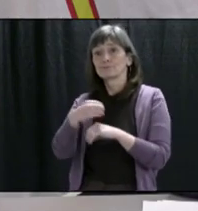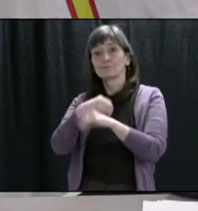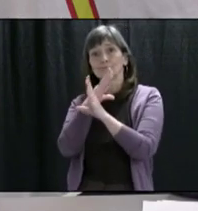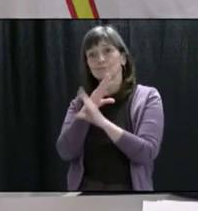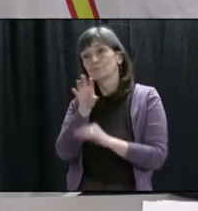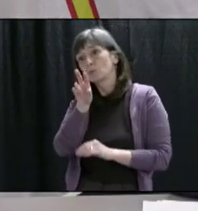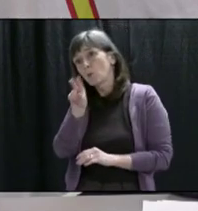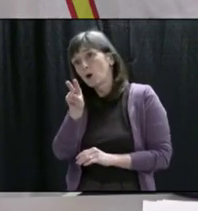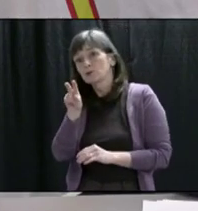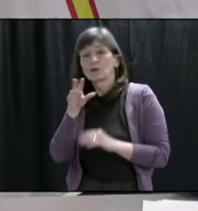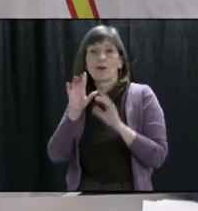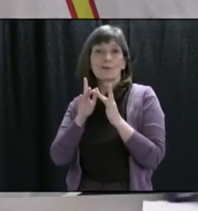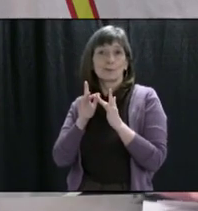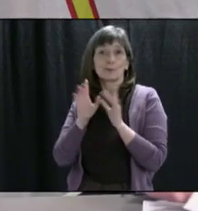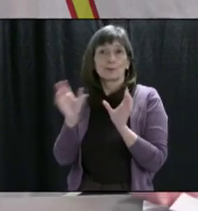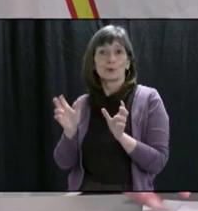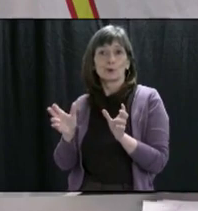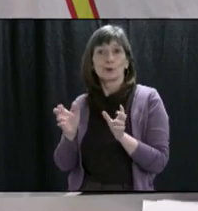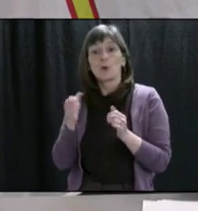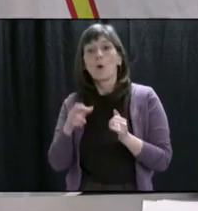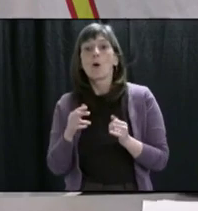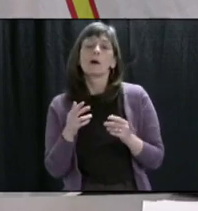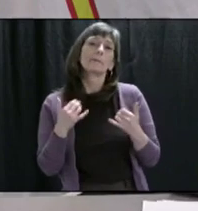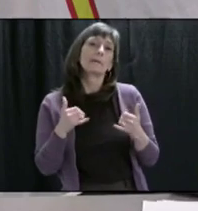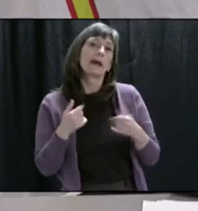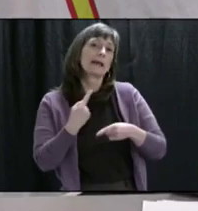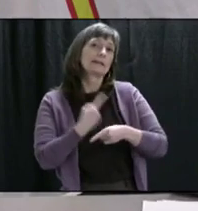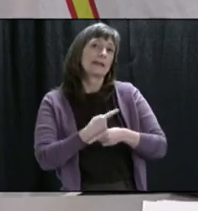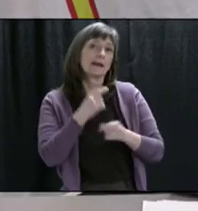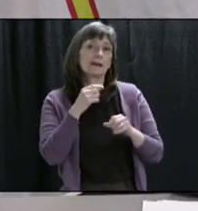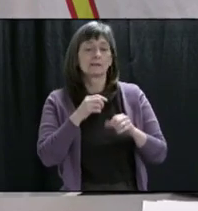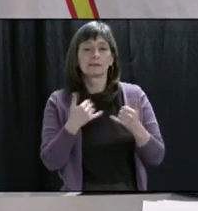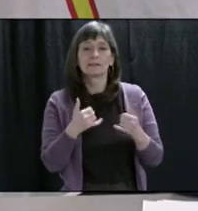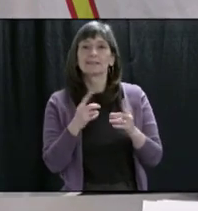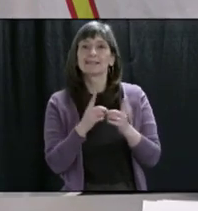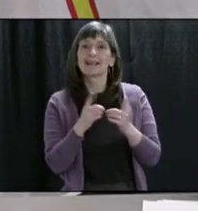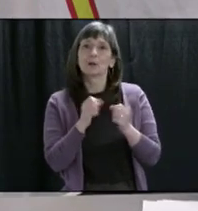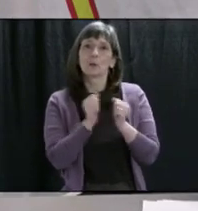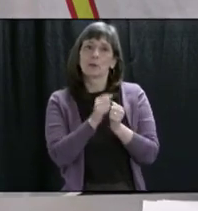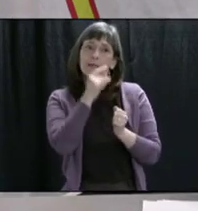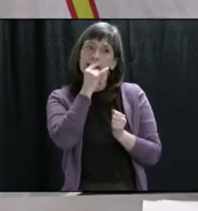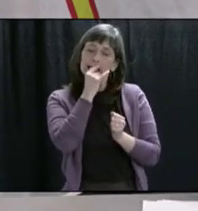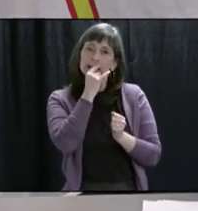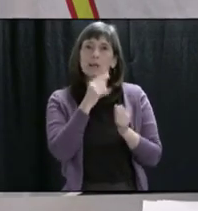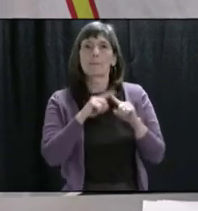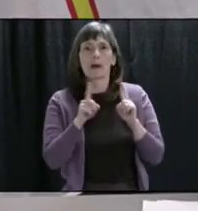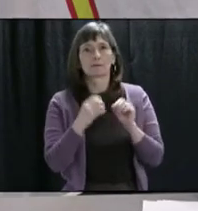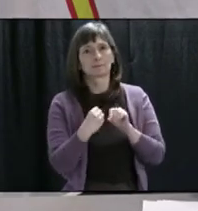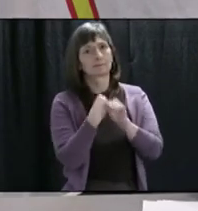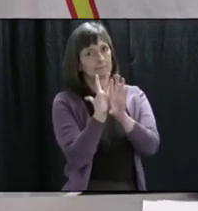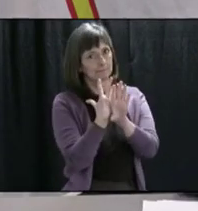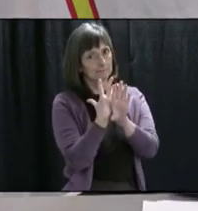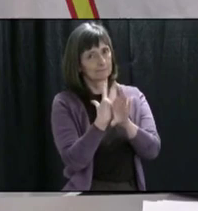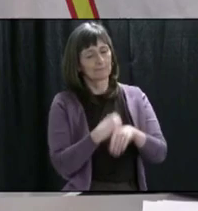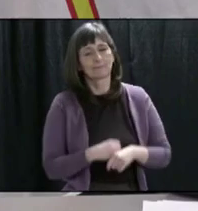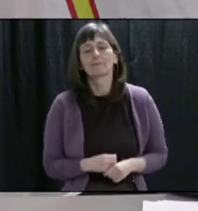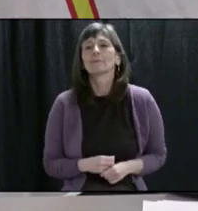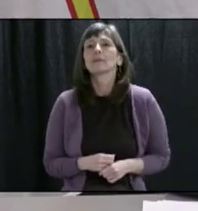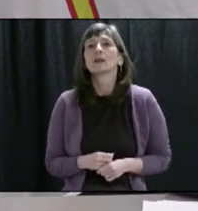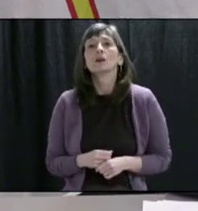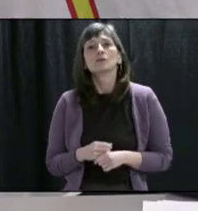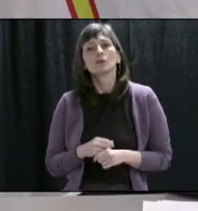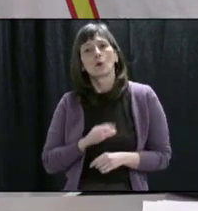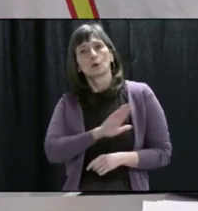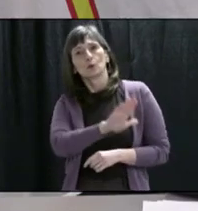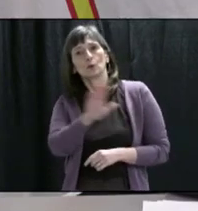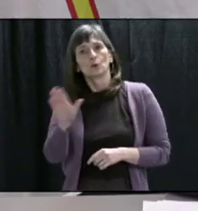We're in a different time. There's no question about that. But it's how we decide to face the adversity that will impact our